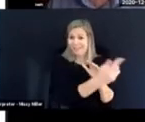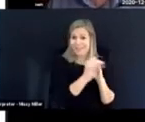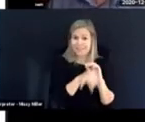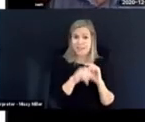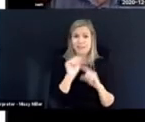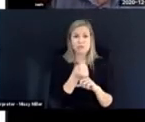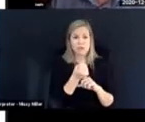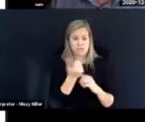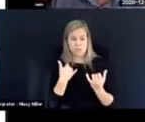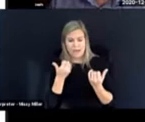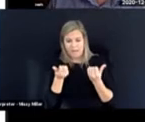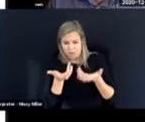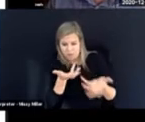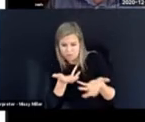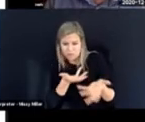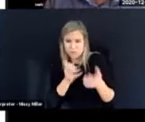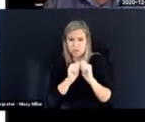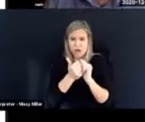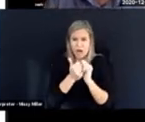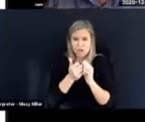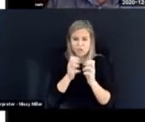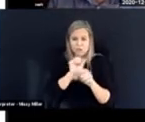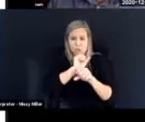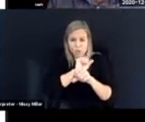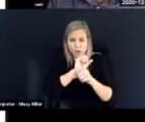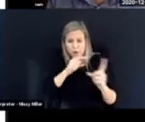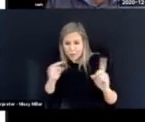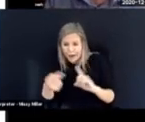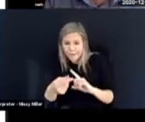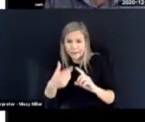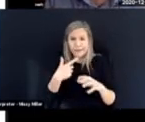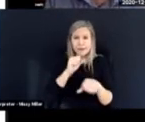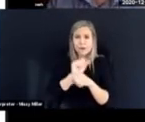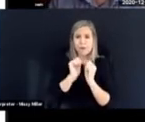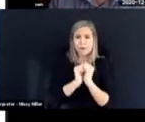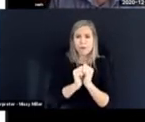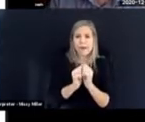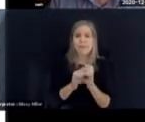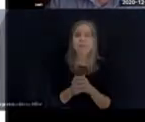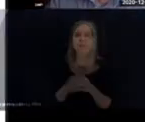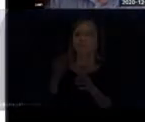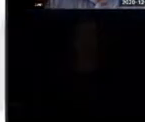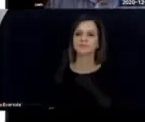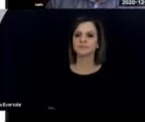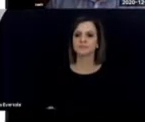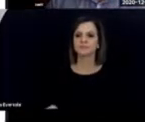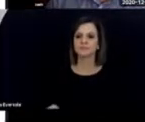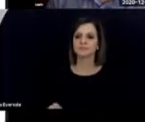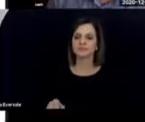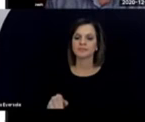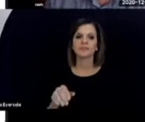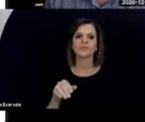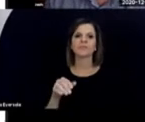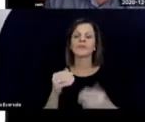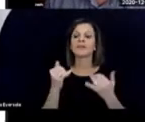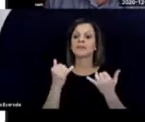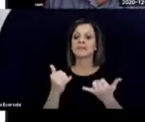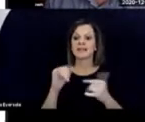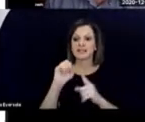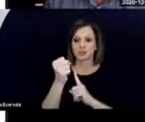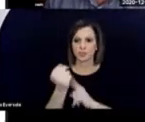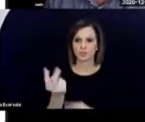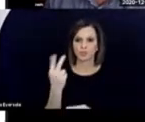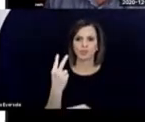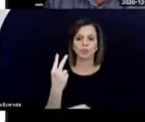for and have to be worked around or worked on. Proposition two, that the